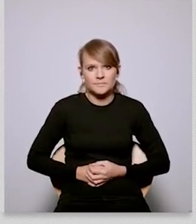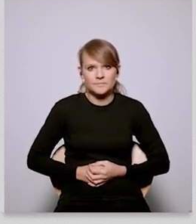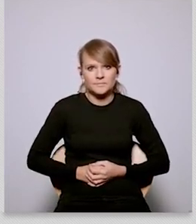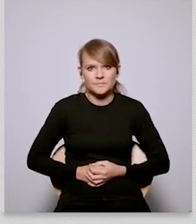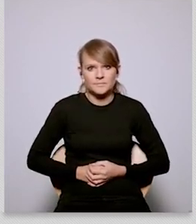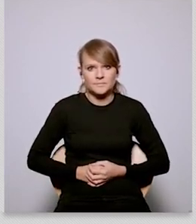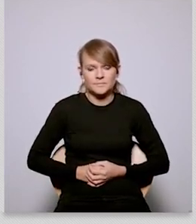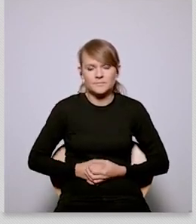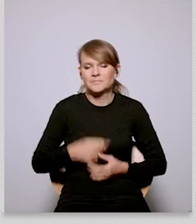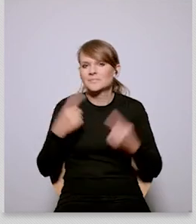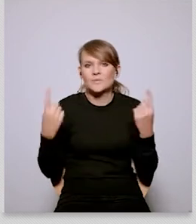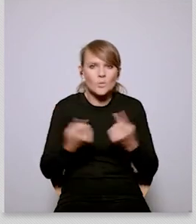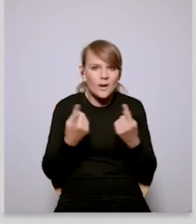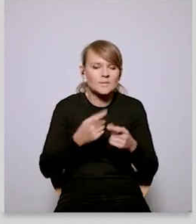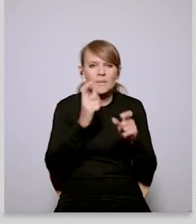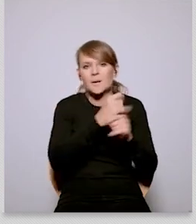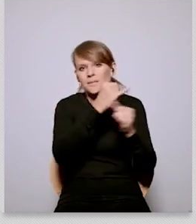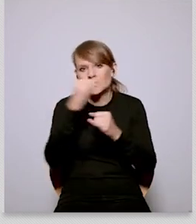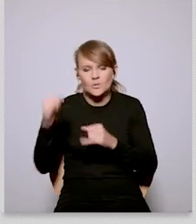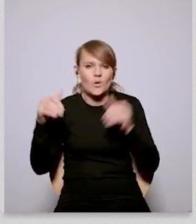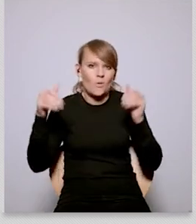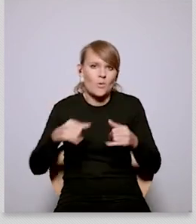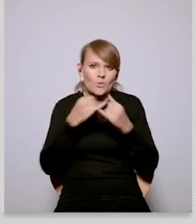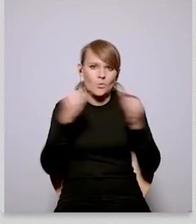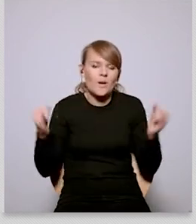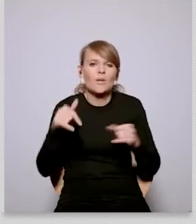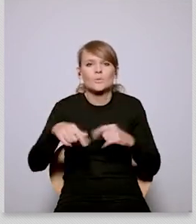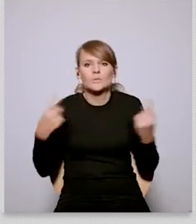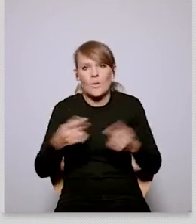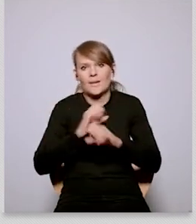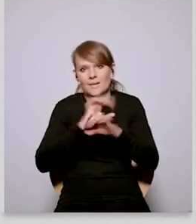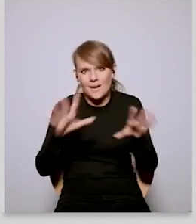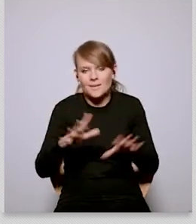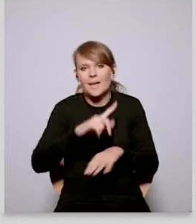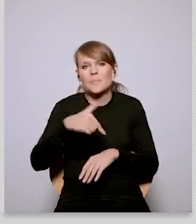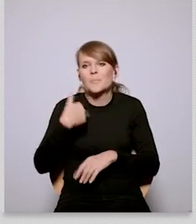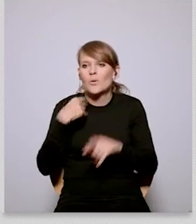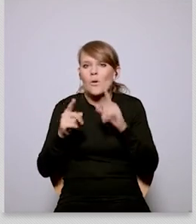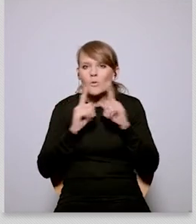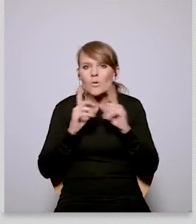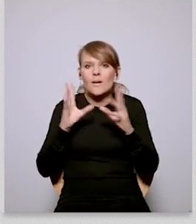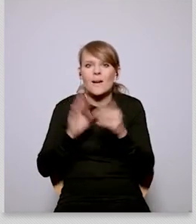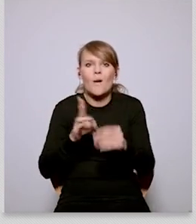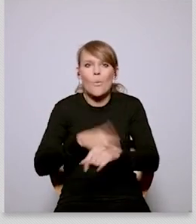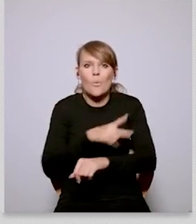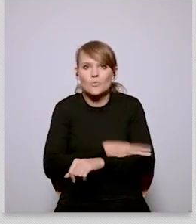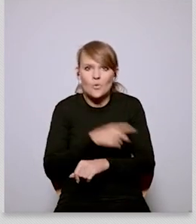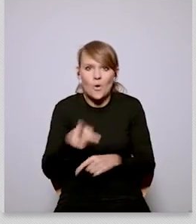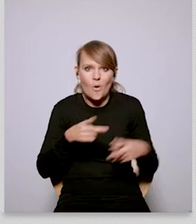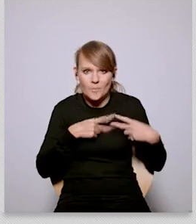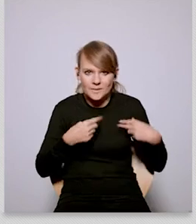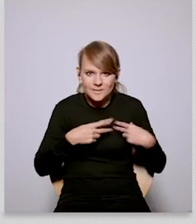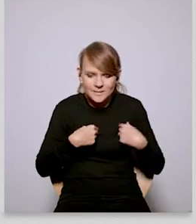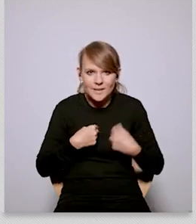uh we have actually been talking to some officials in the commission and saying if you want to increase the